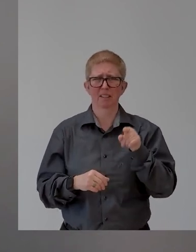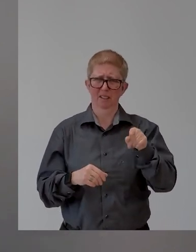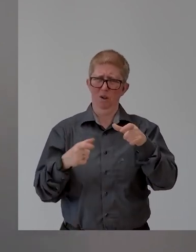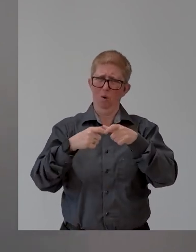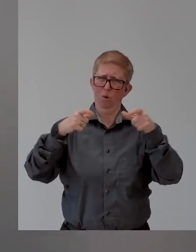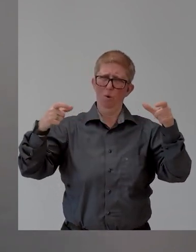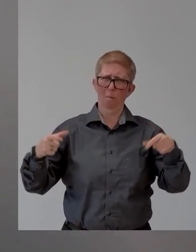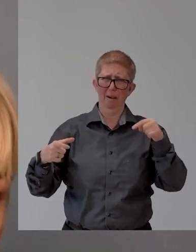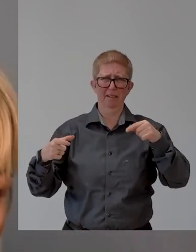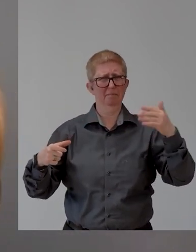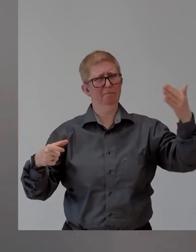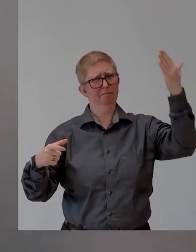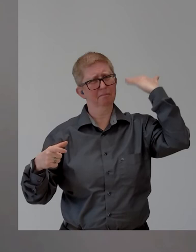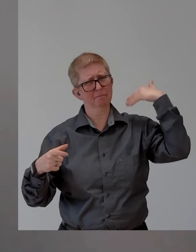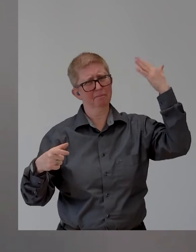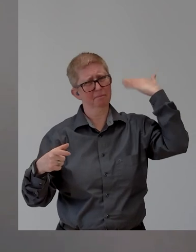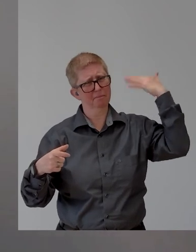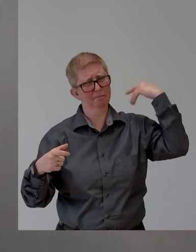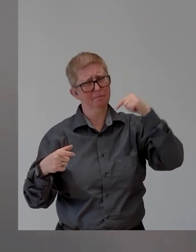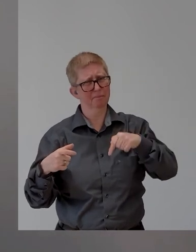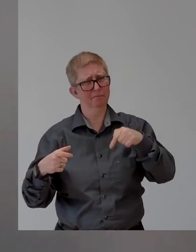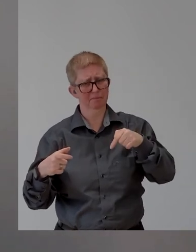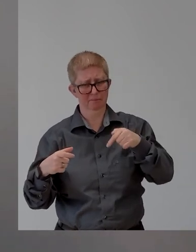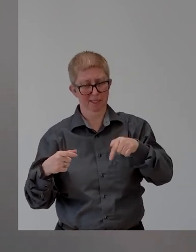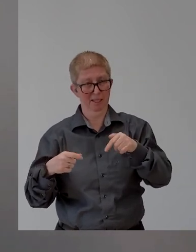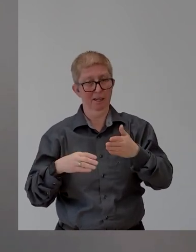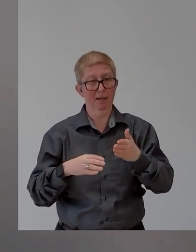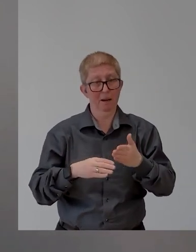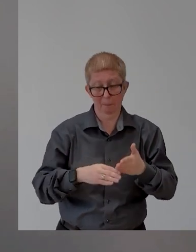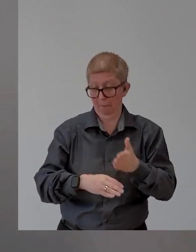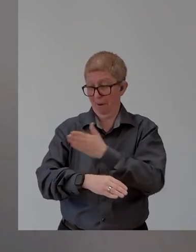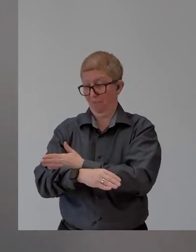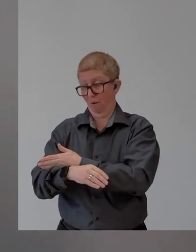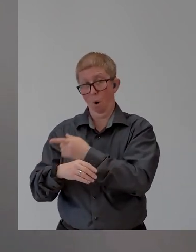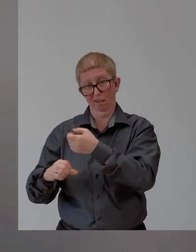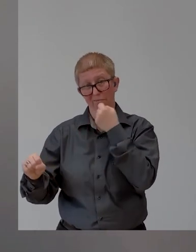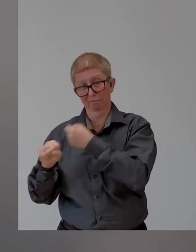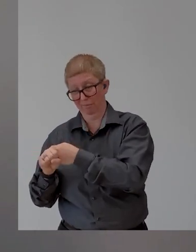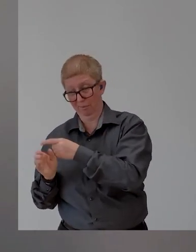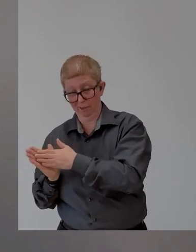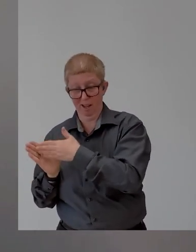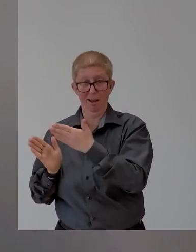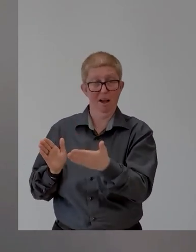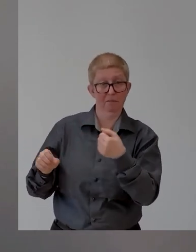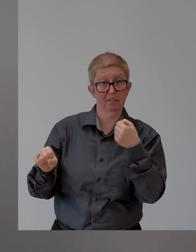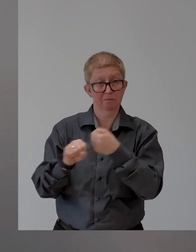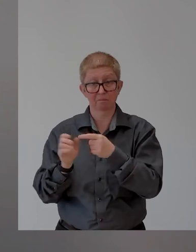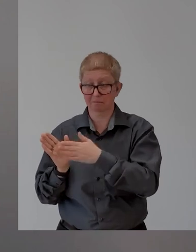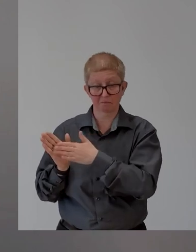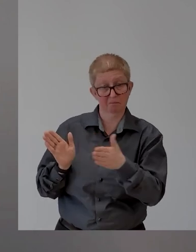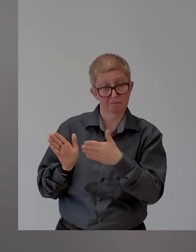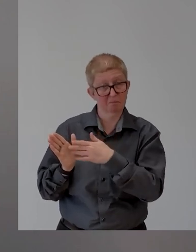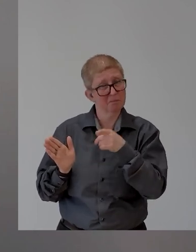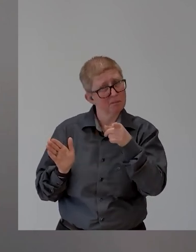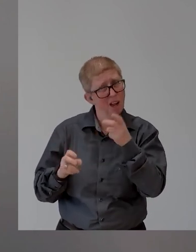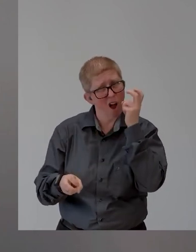same way before and after the accident? It was that hard for them? Um, because it sounds like they made huge, um,